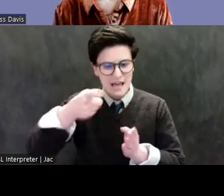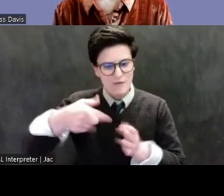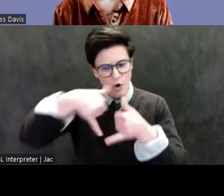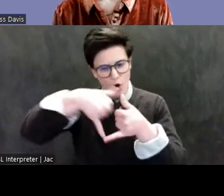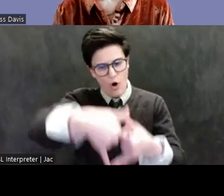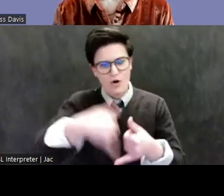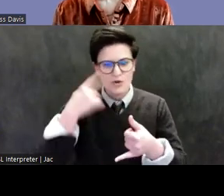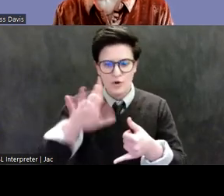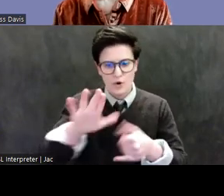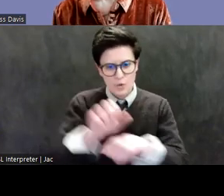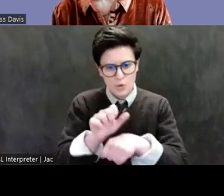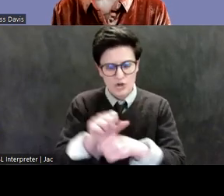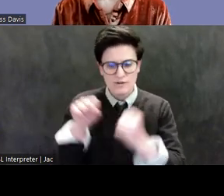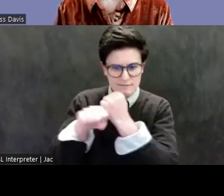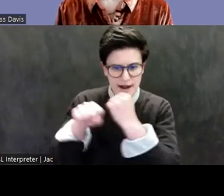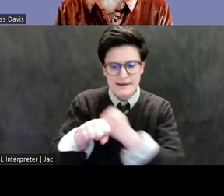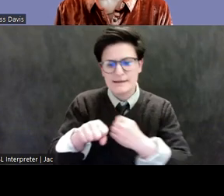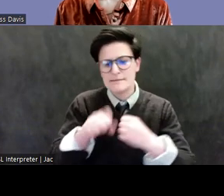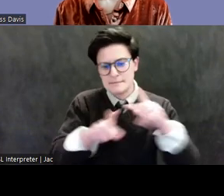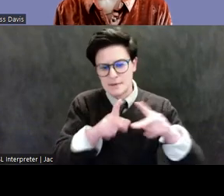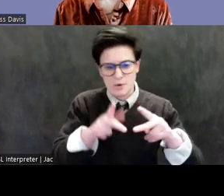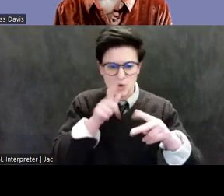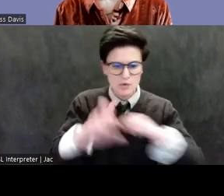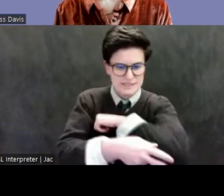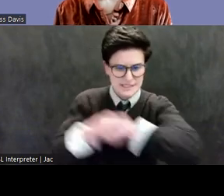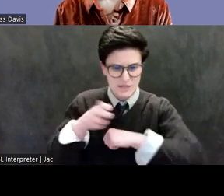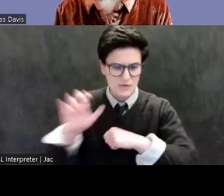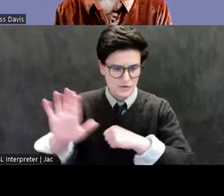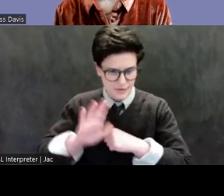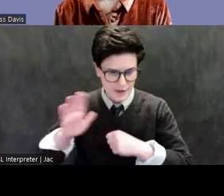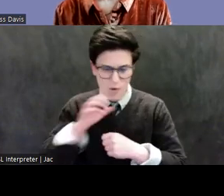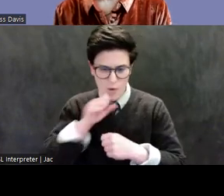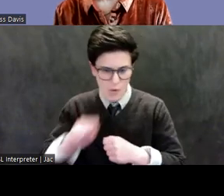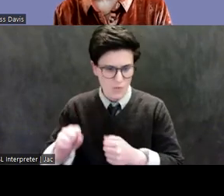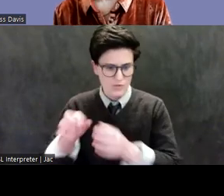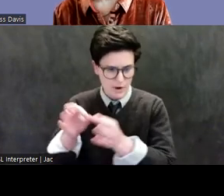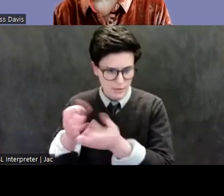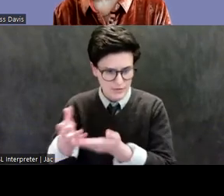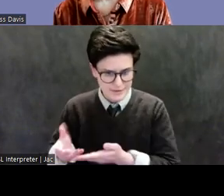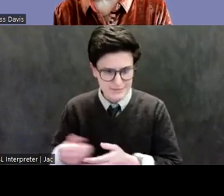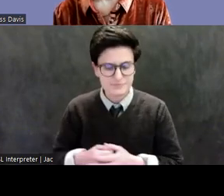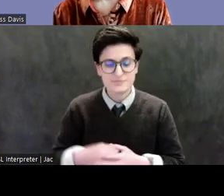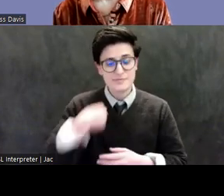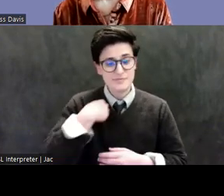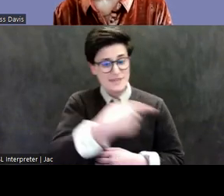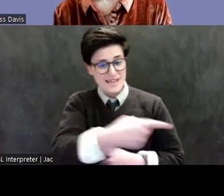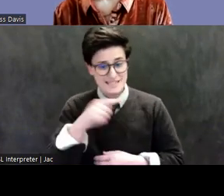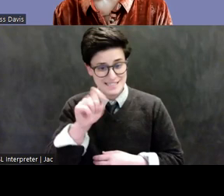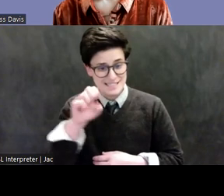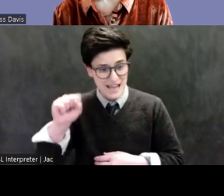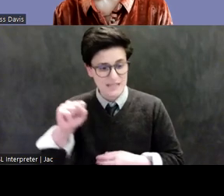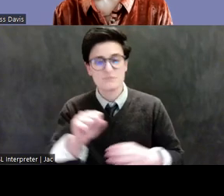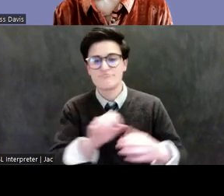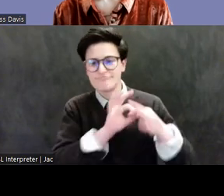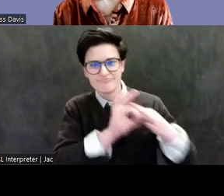Tess, thank you so much for being here. Tess and I go back a ways to her days as an undergrad